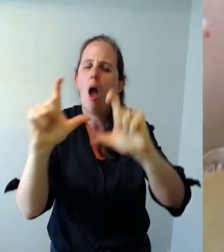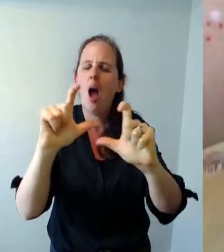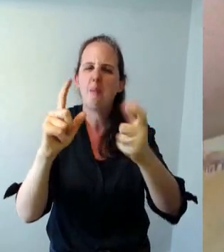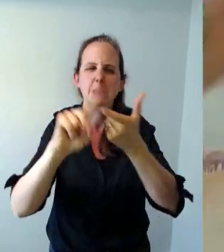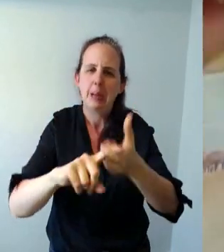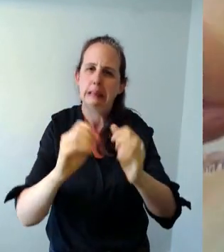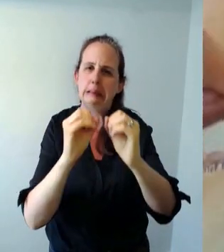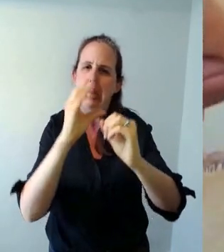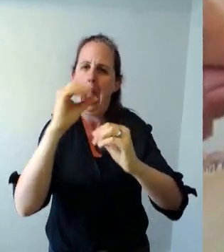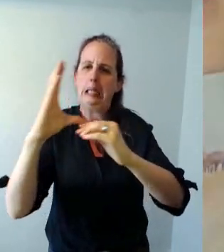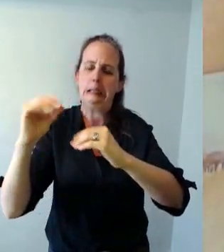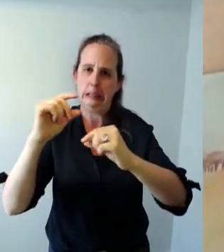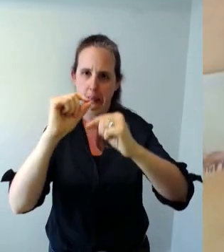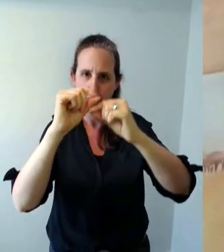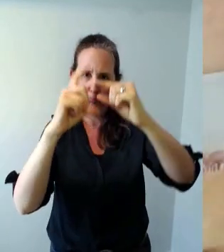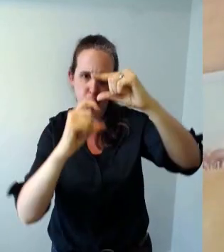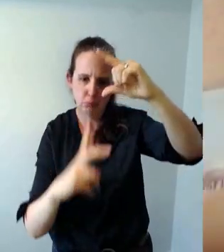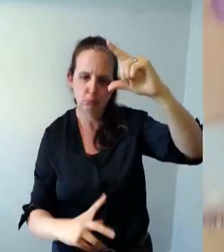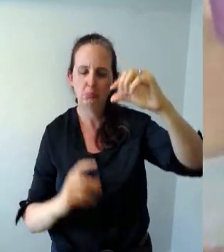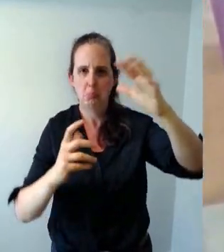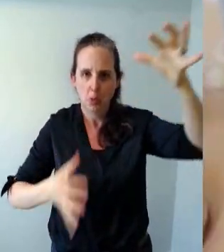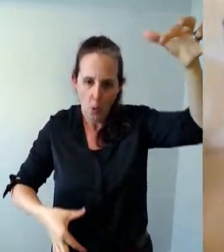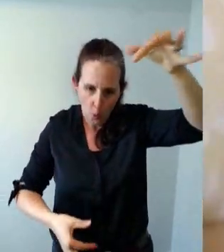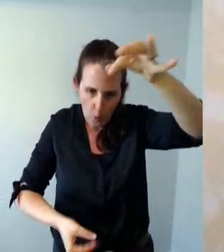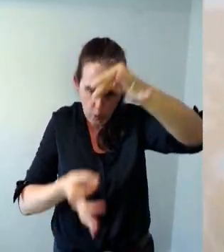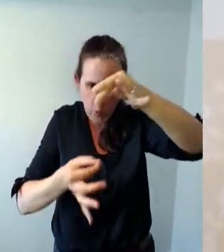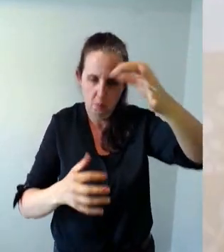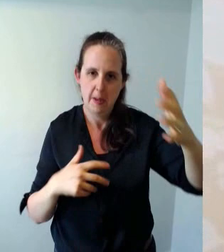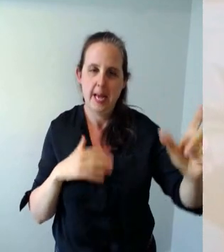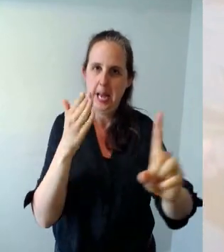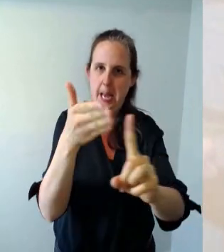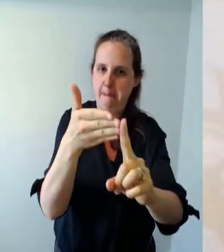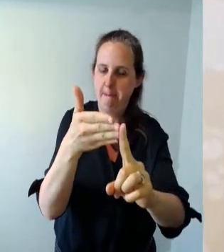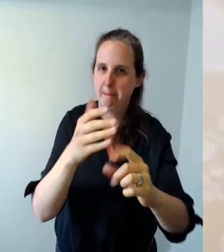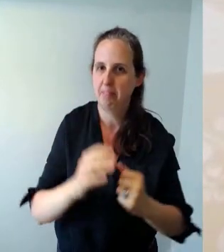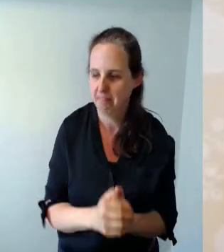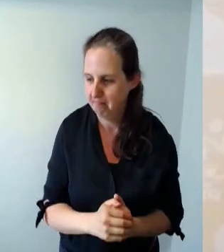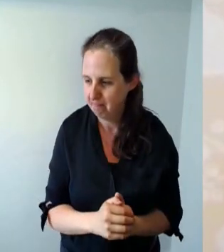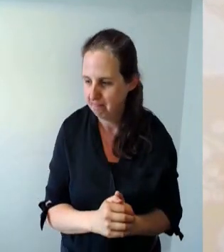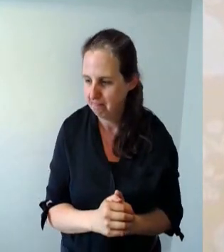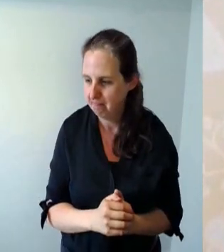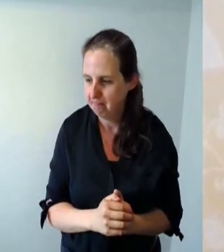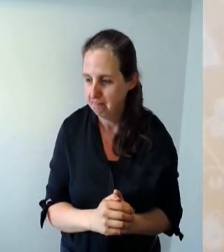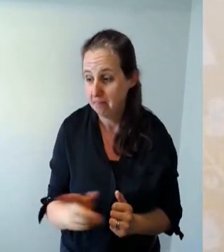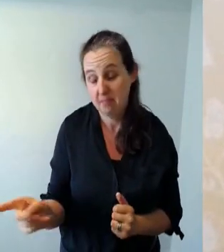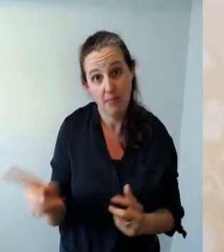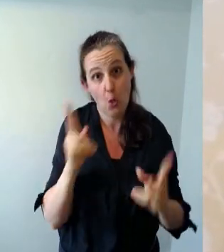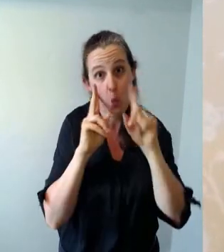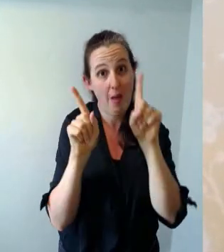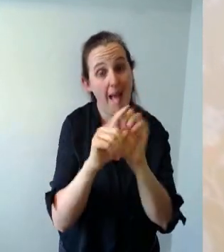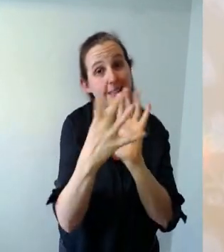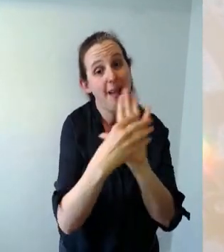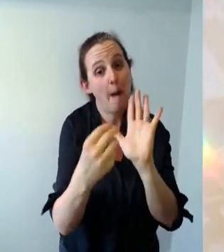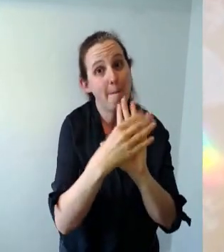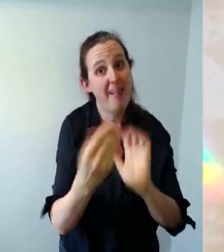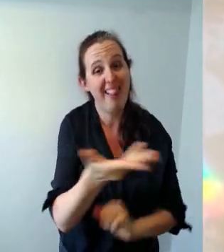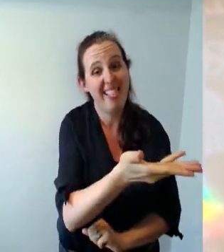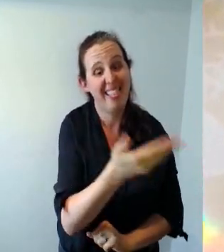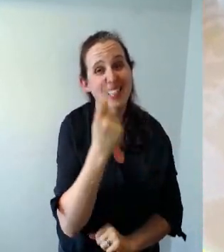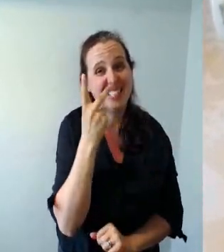on we're aiming to get something like